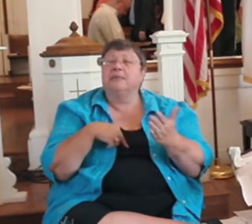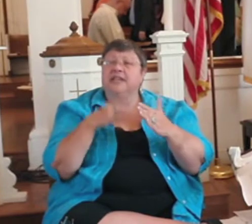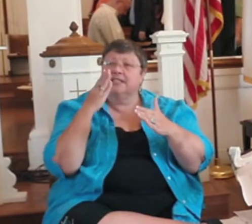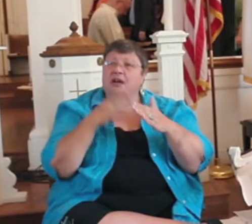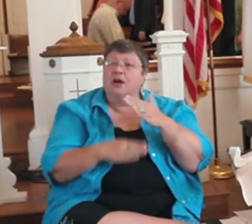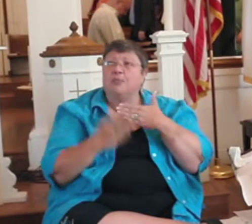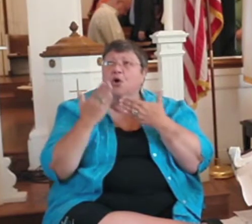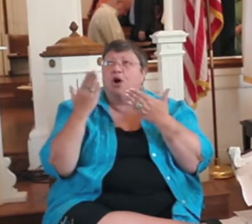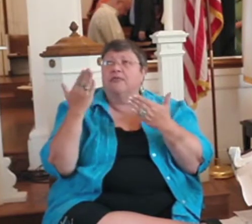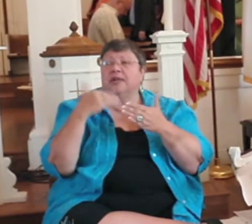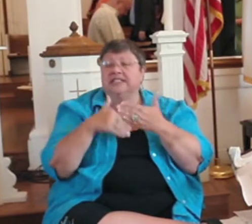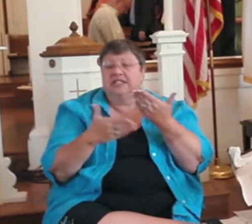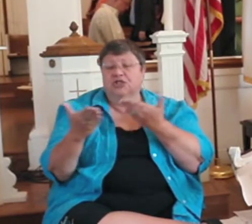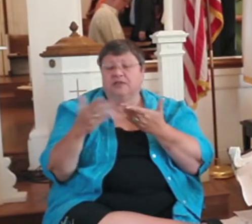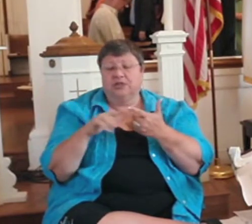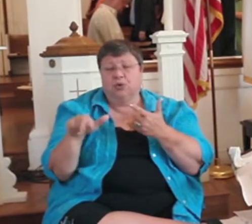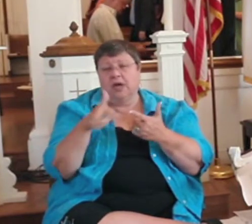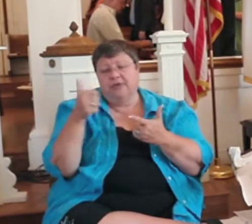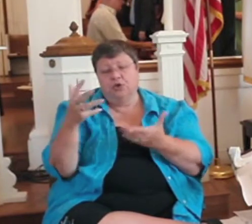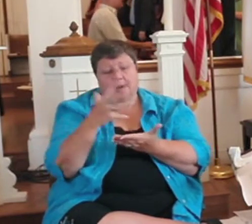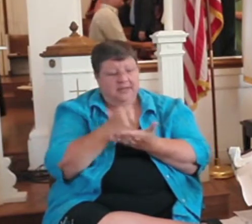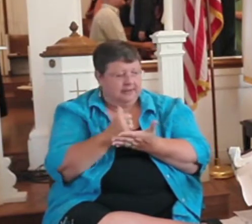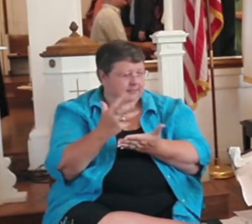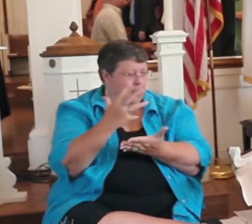to others. Amen.